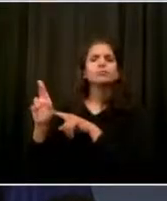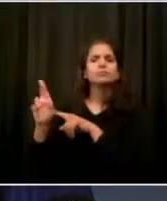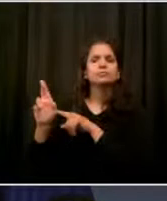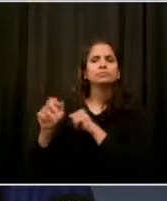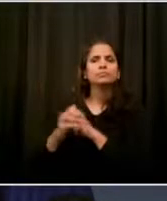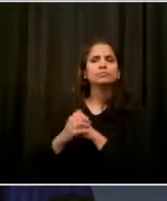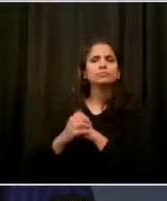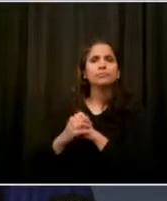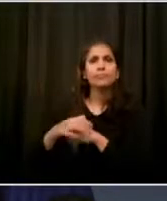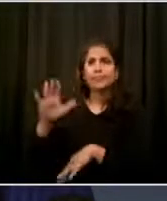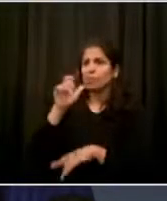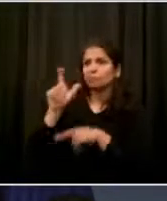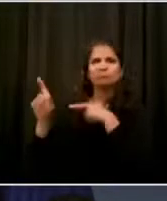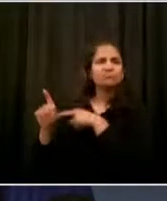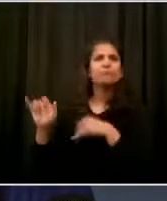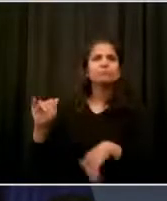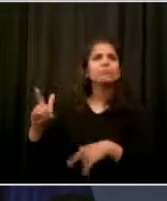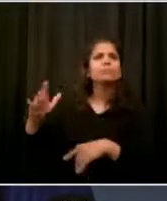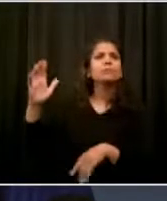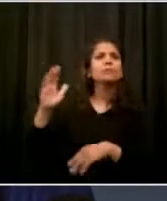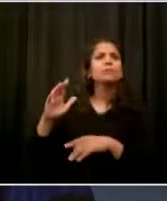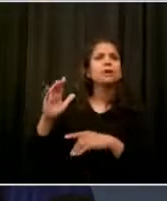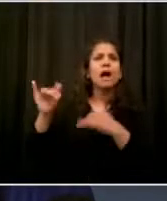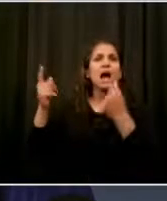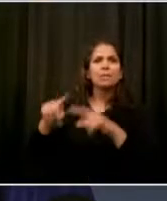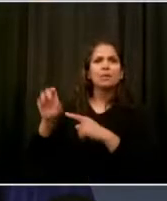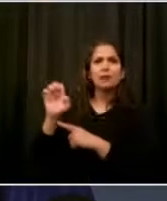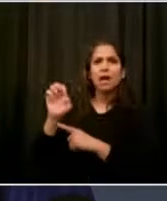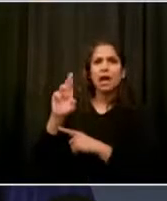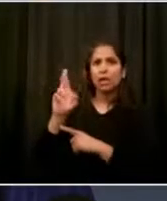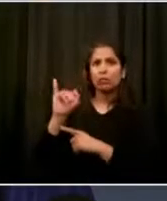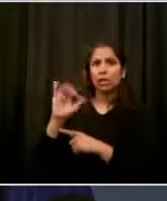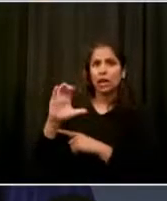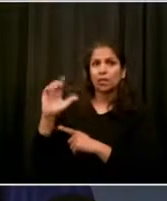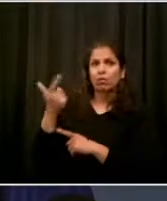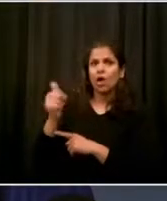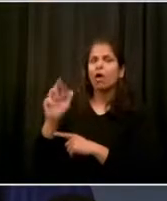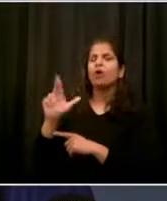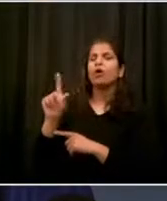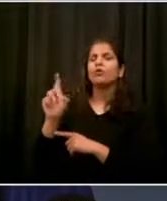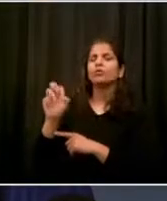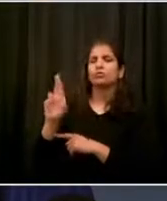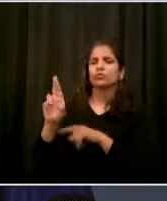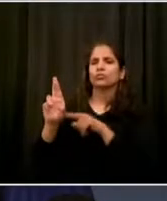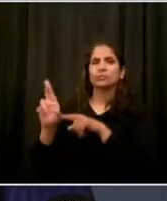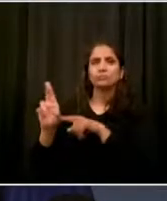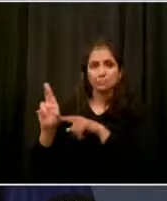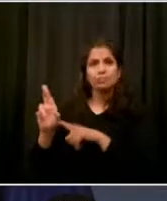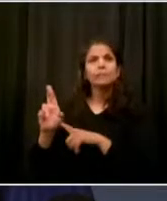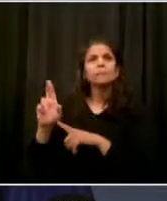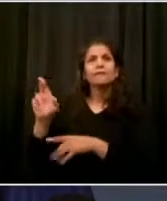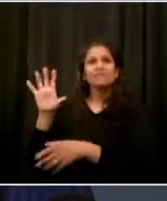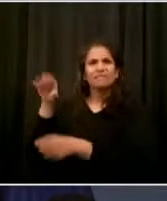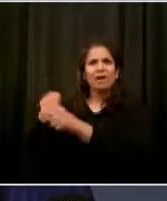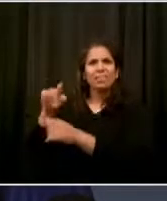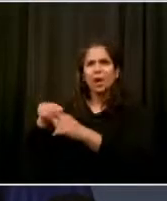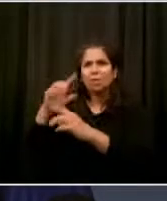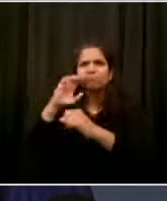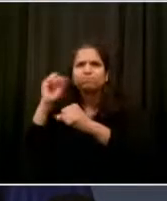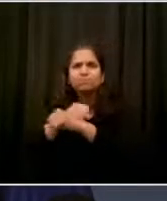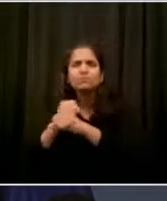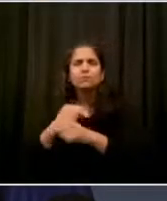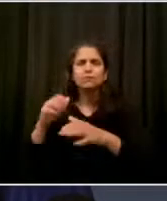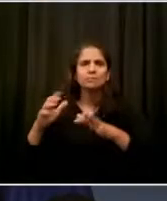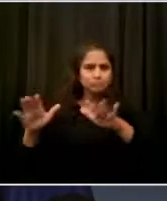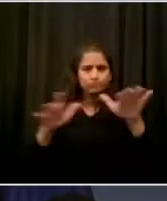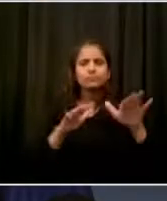in this city and in this nation, a conscience who has turned pain into purpose, if ever that phrase has been made real and